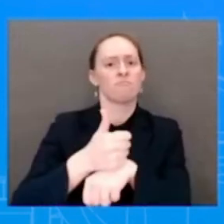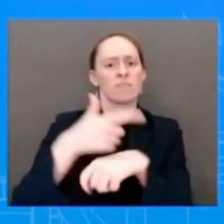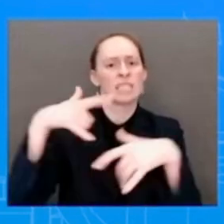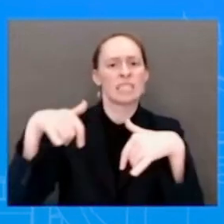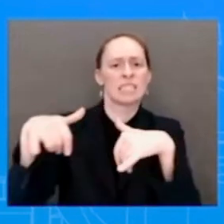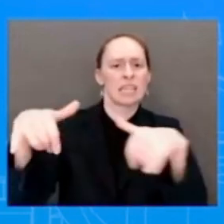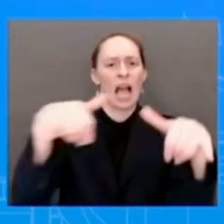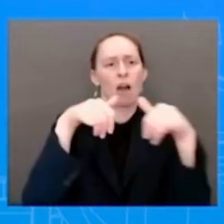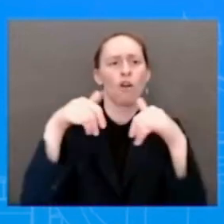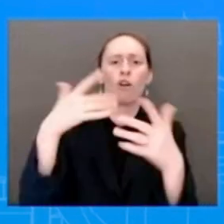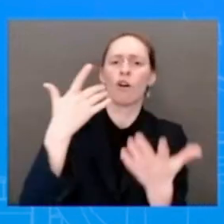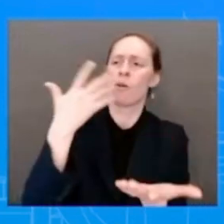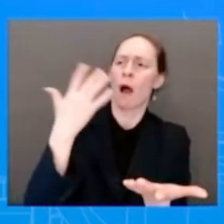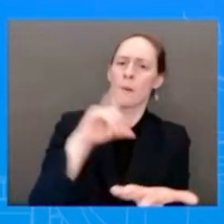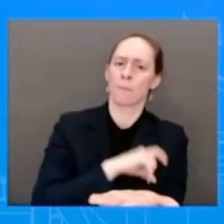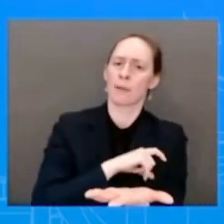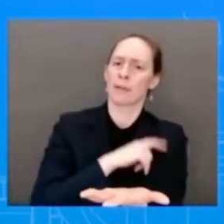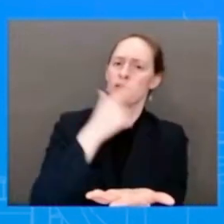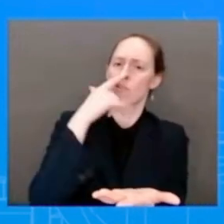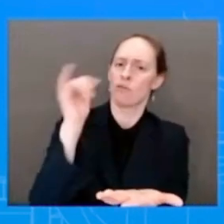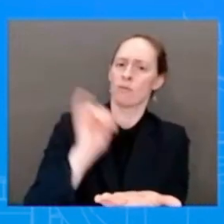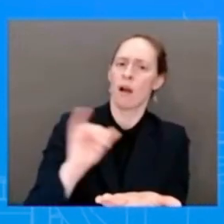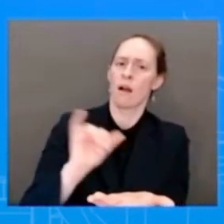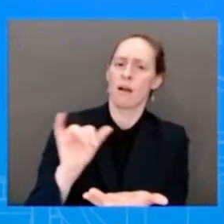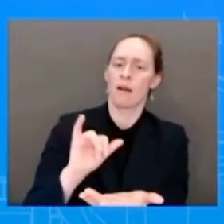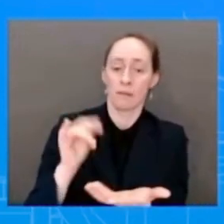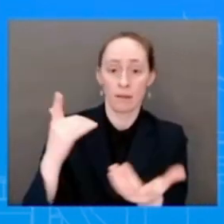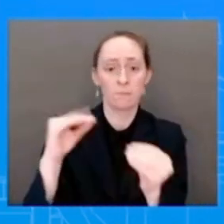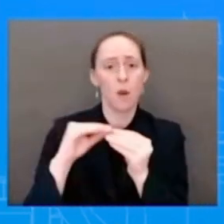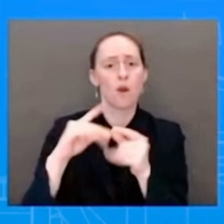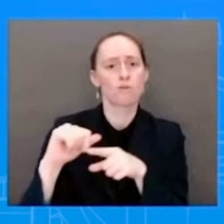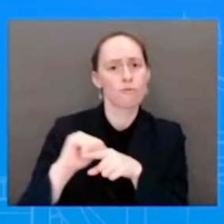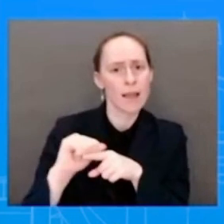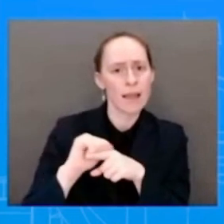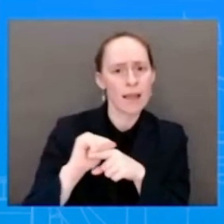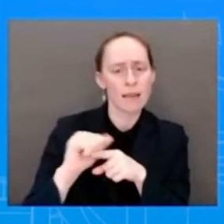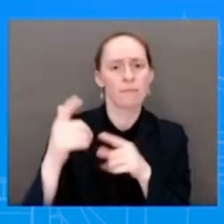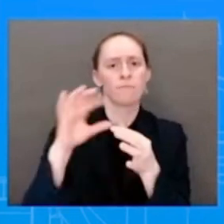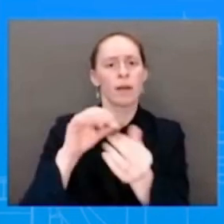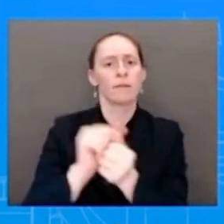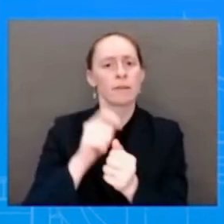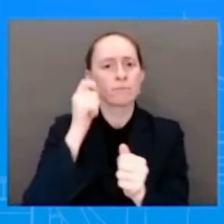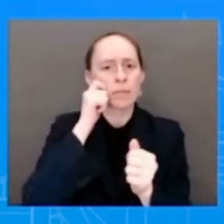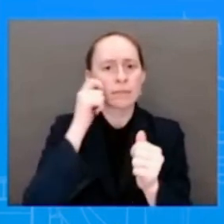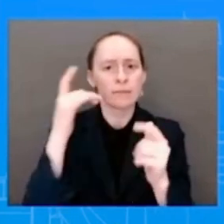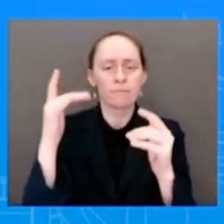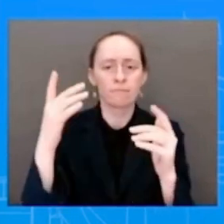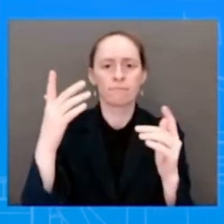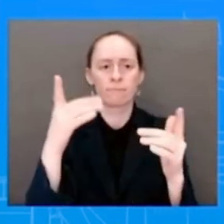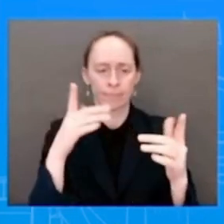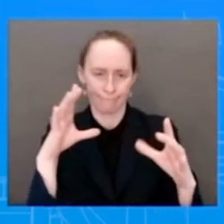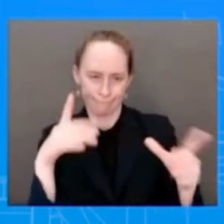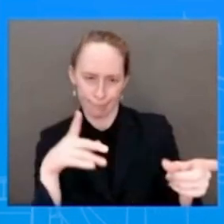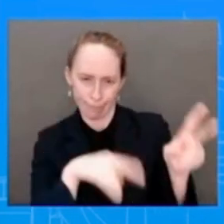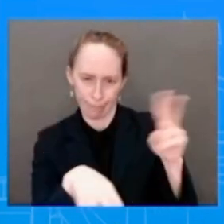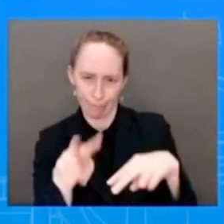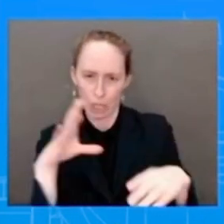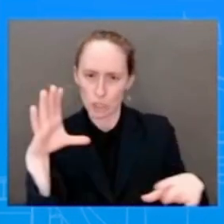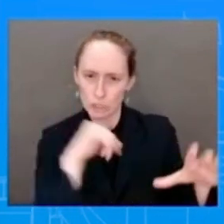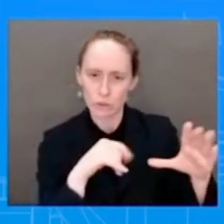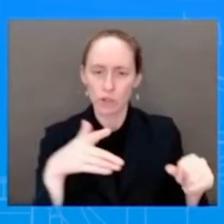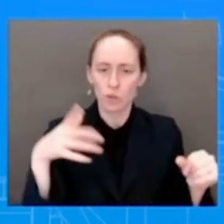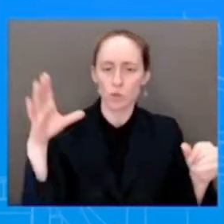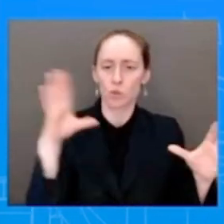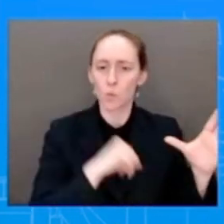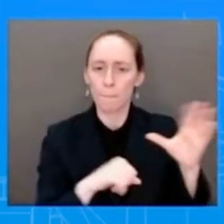complete training on racial profiling, implicit bias, and the duty to intervene when another officer uses excessive force.